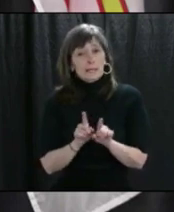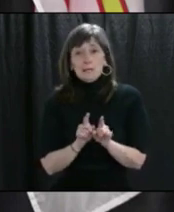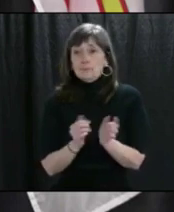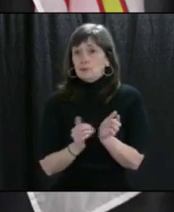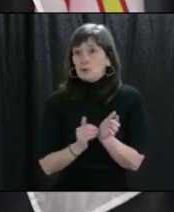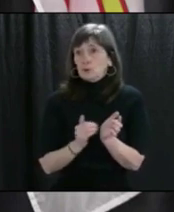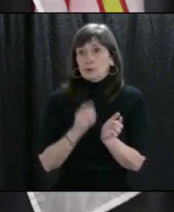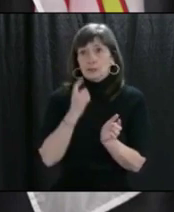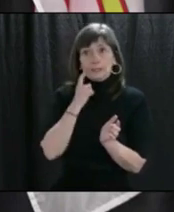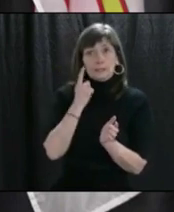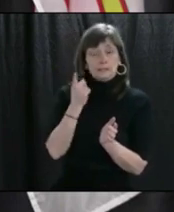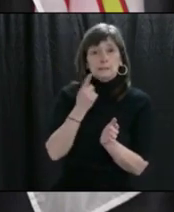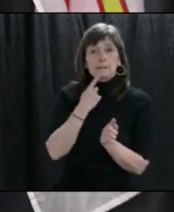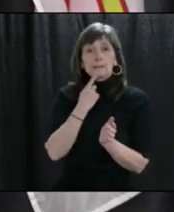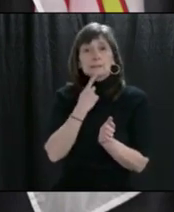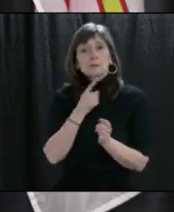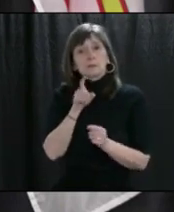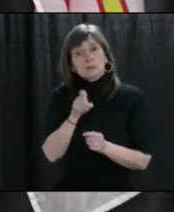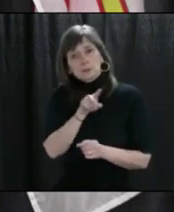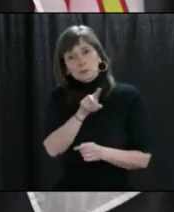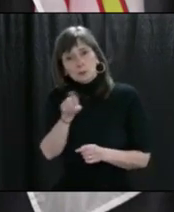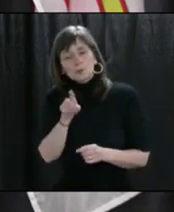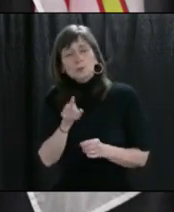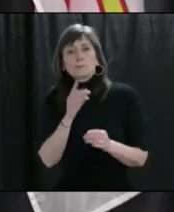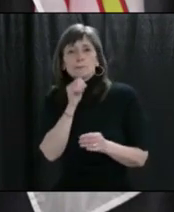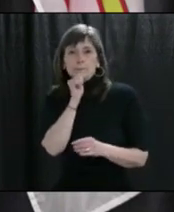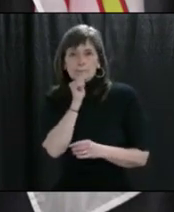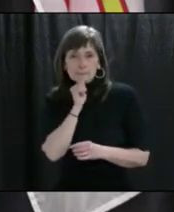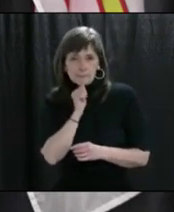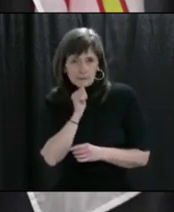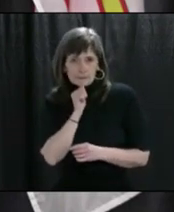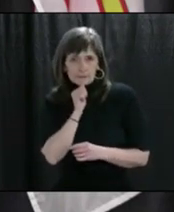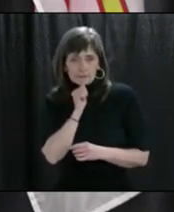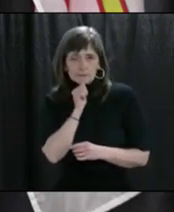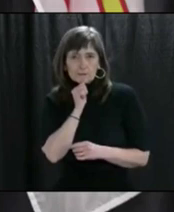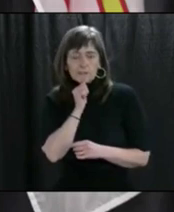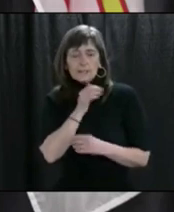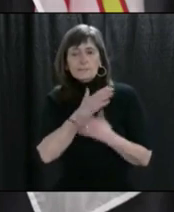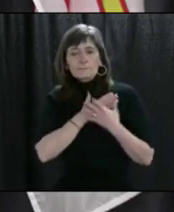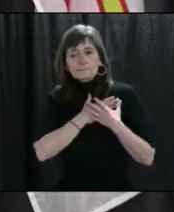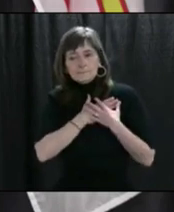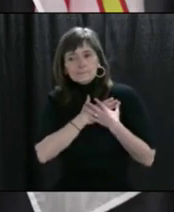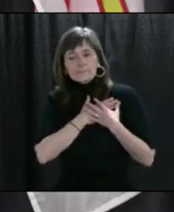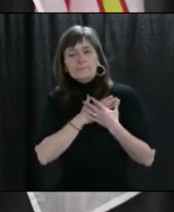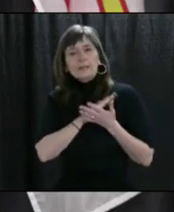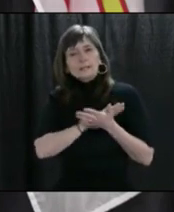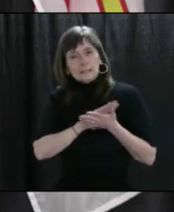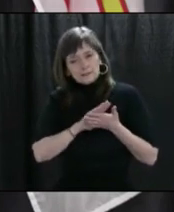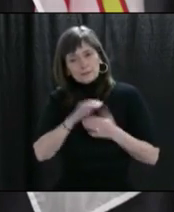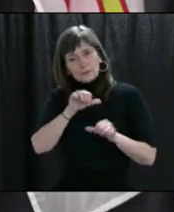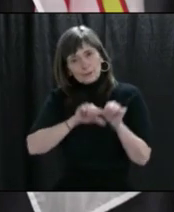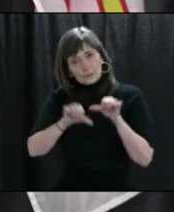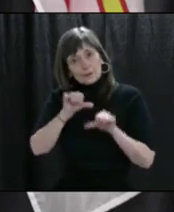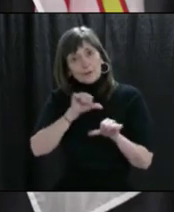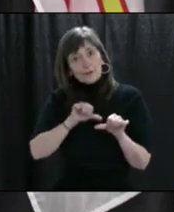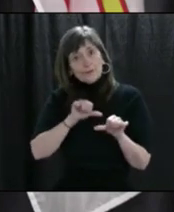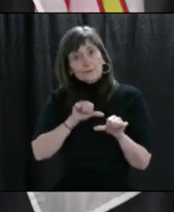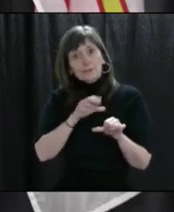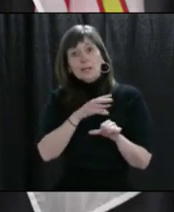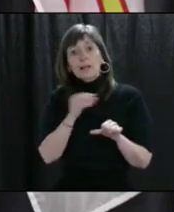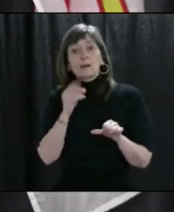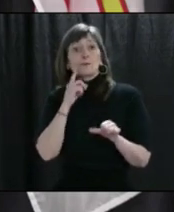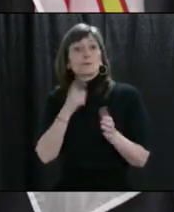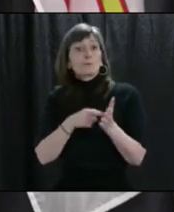everyone to be patient, have an understanding, and compassion with each other, especially with our essential